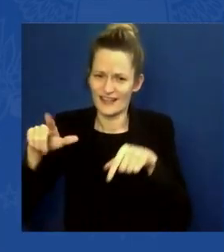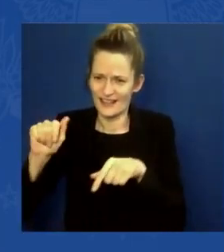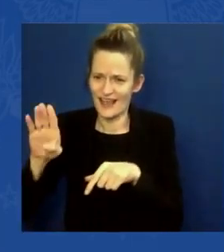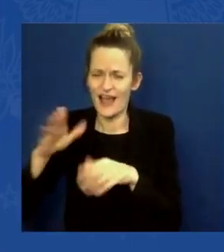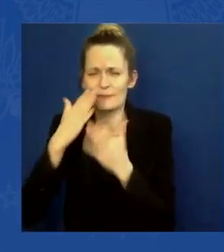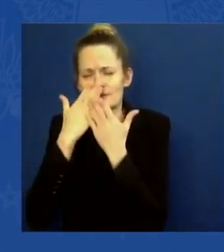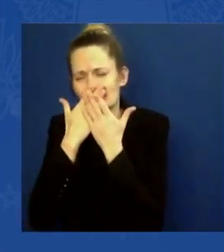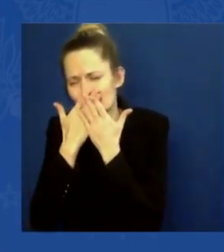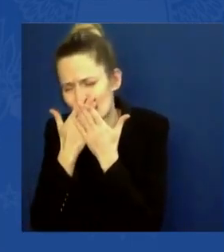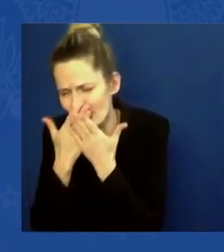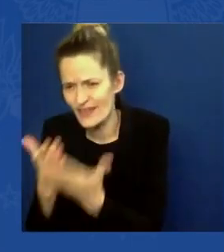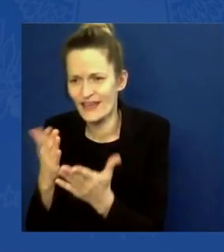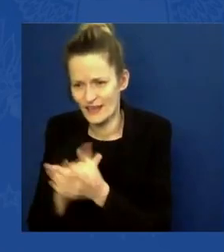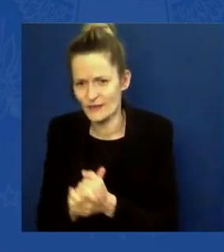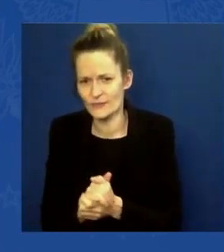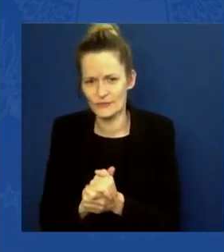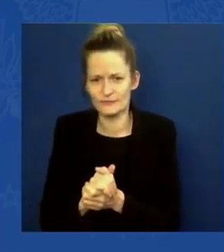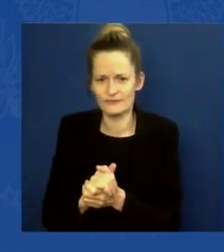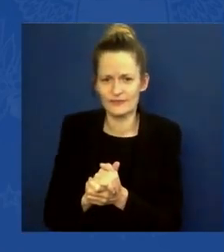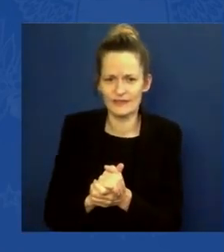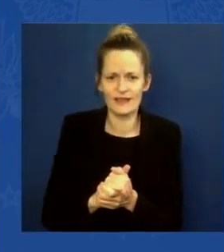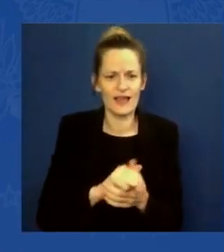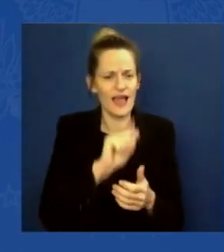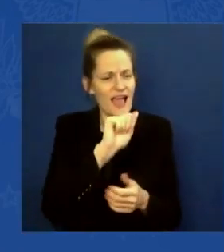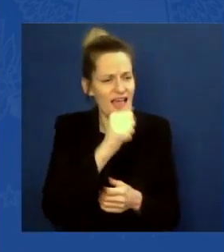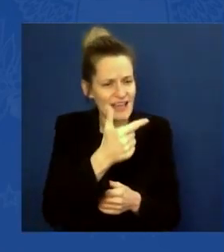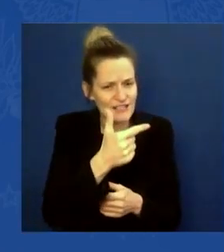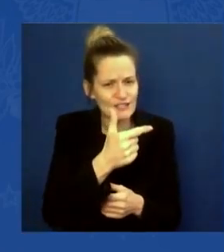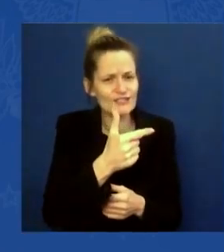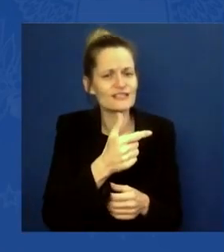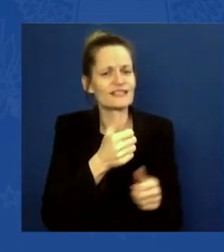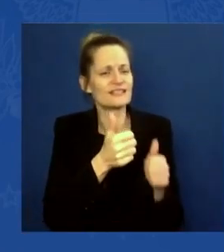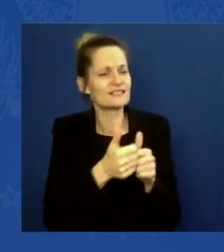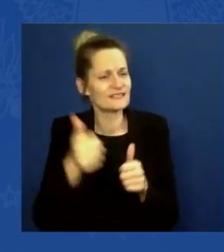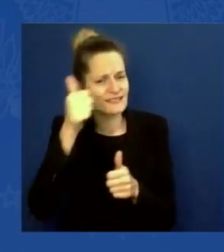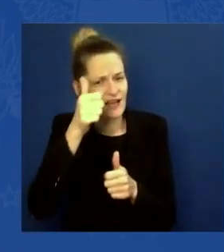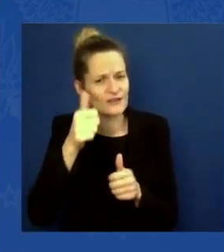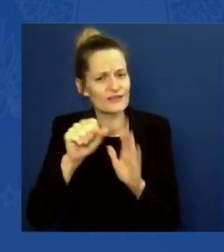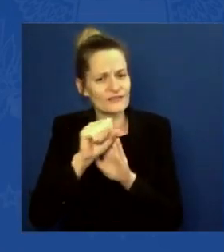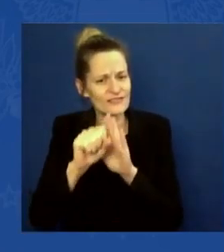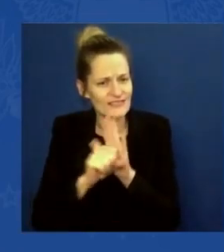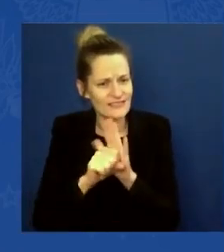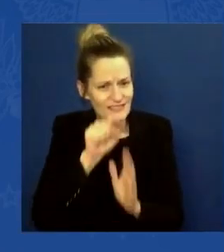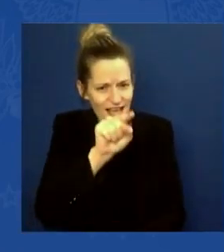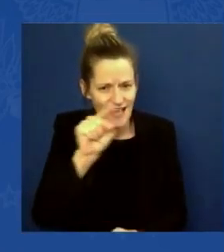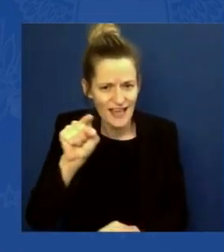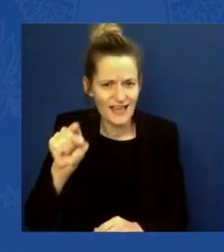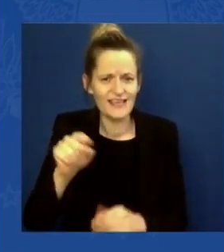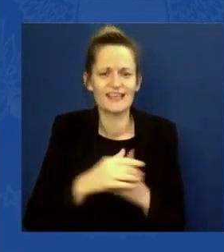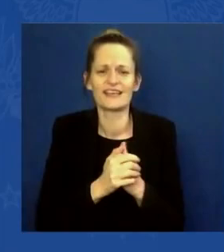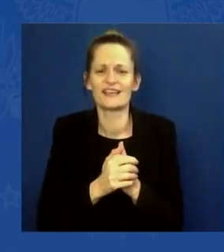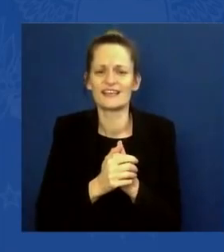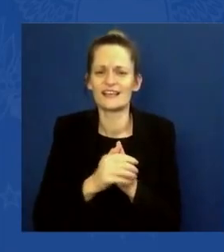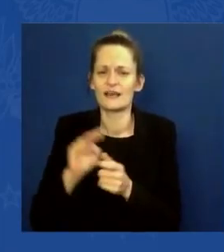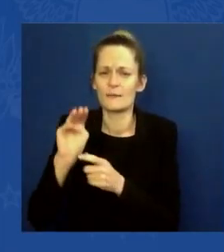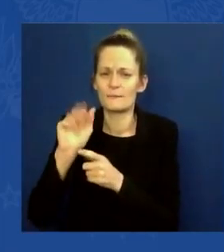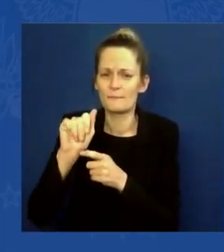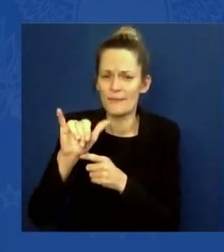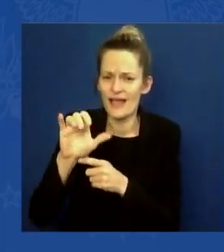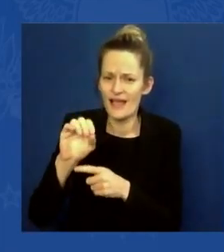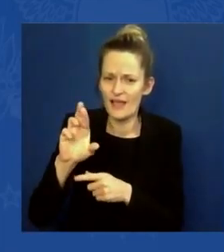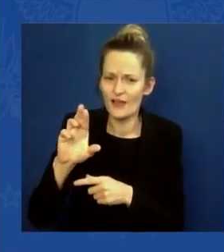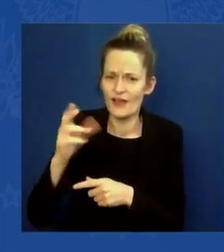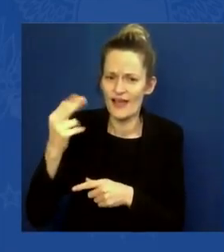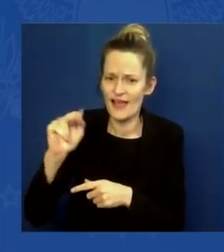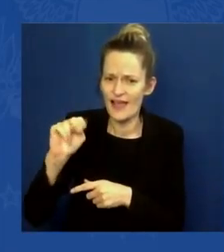General, Secretary of State. You know, you got Mayor Hancock. I think he's here. He was here, I thought. I saw him earlier today. I want to